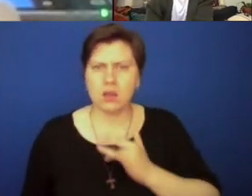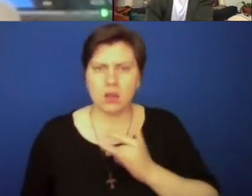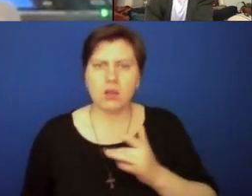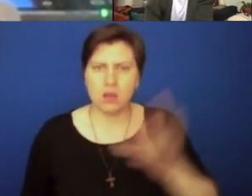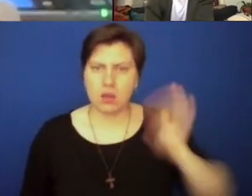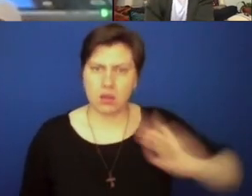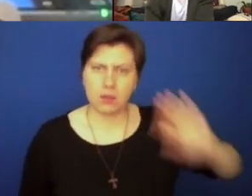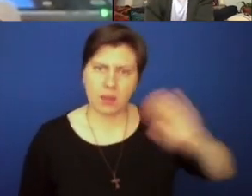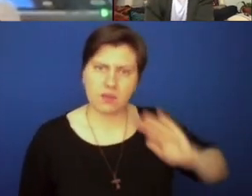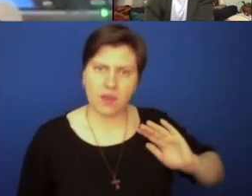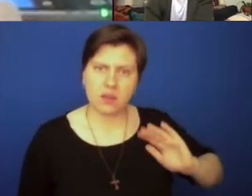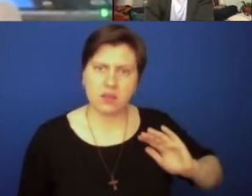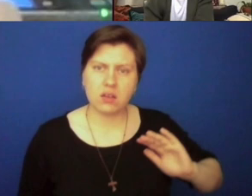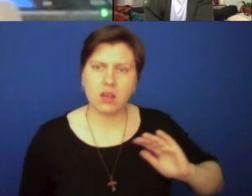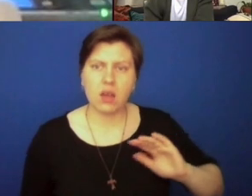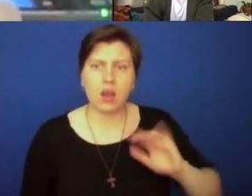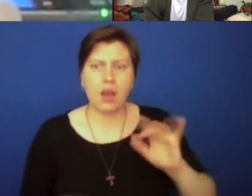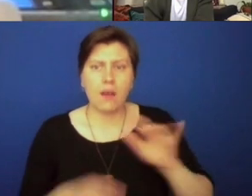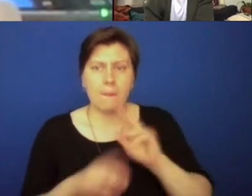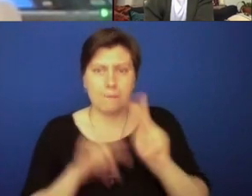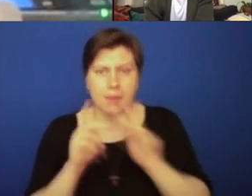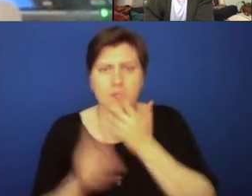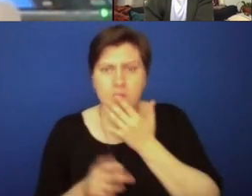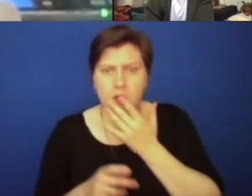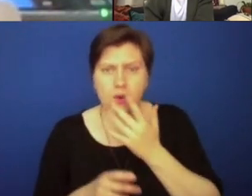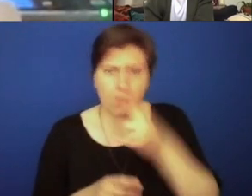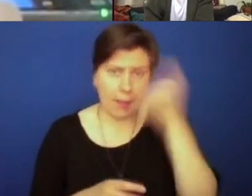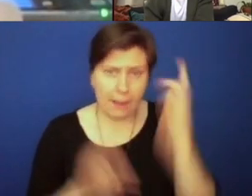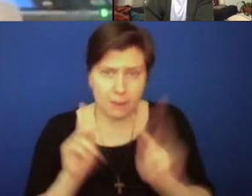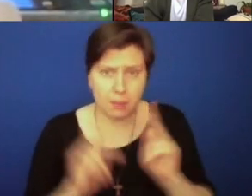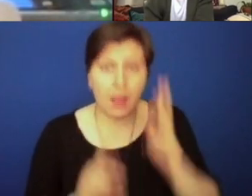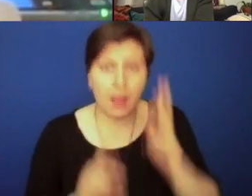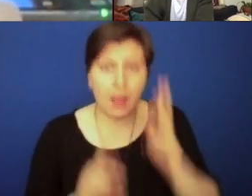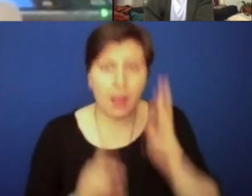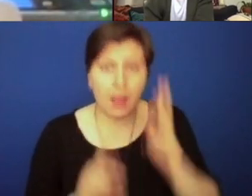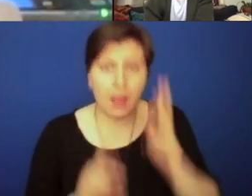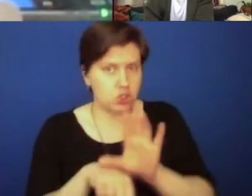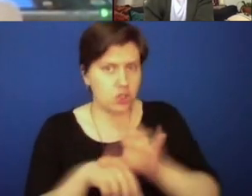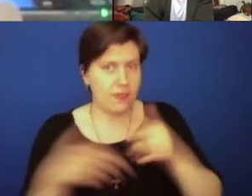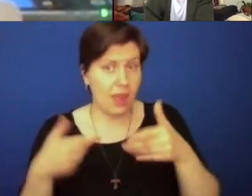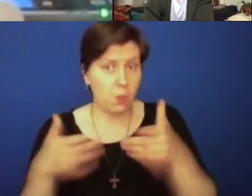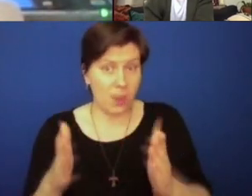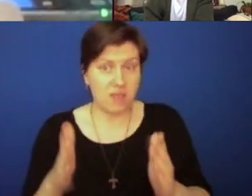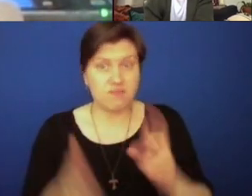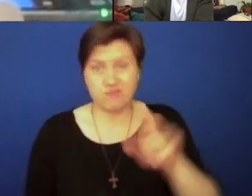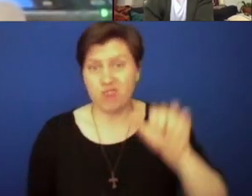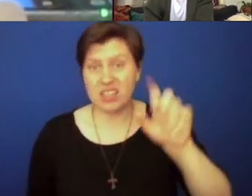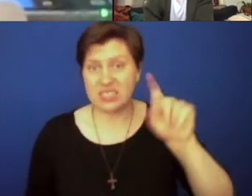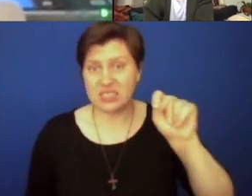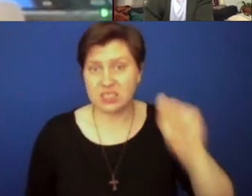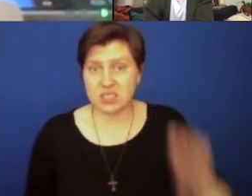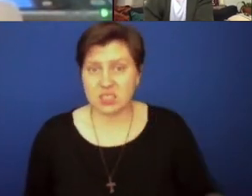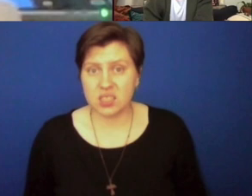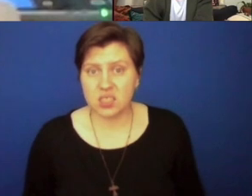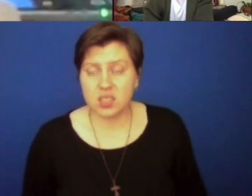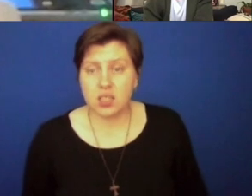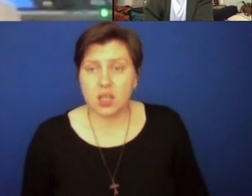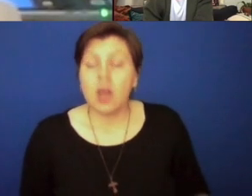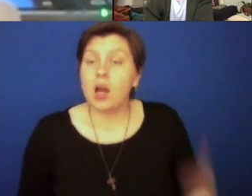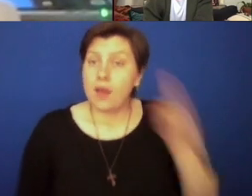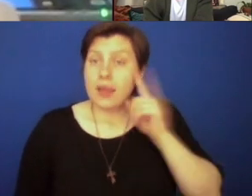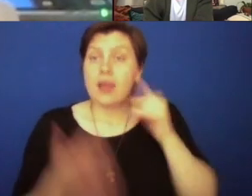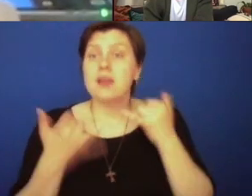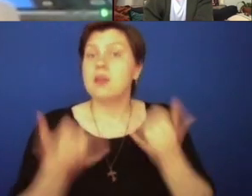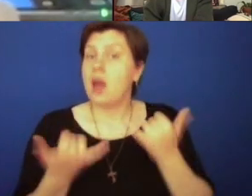And how people, how people of color, Blacks experience the church as racist. I think